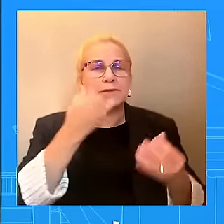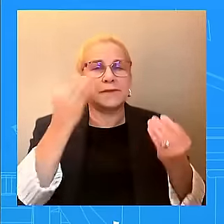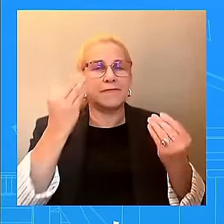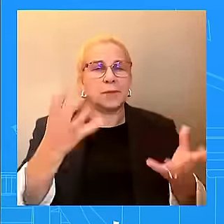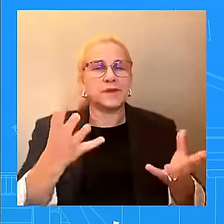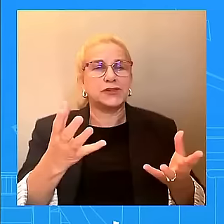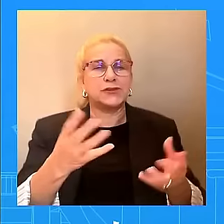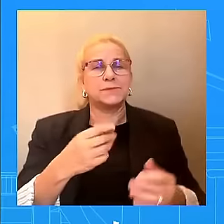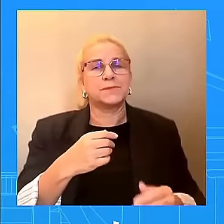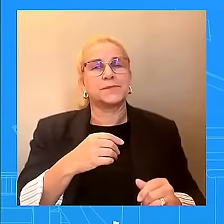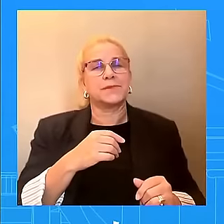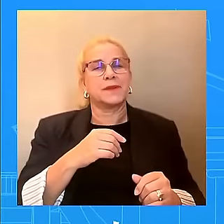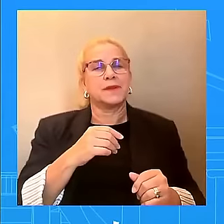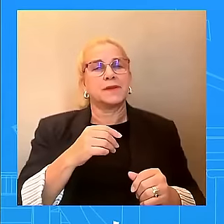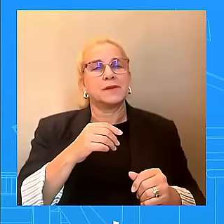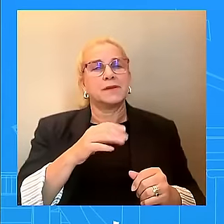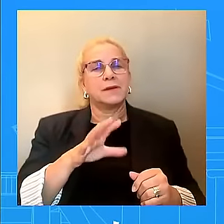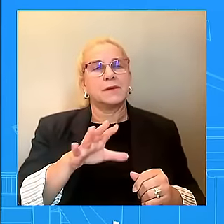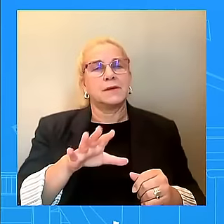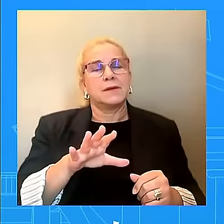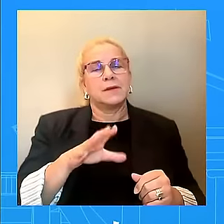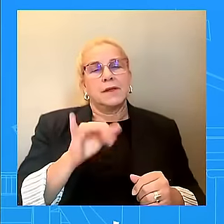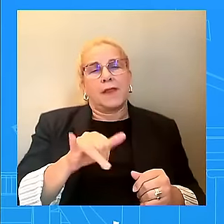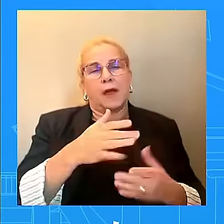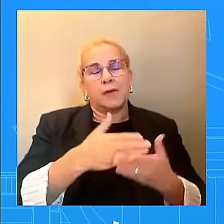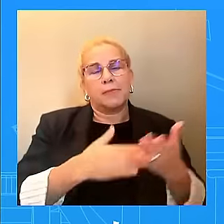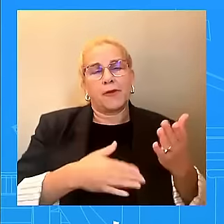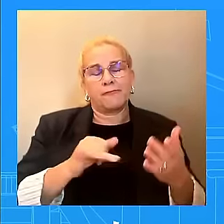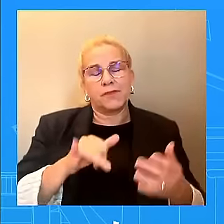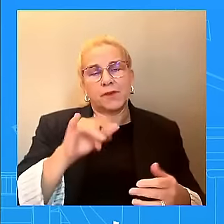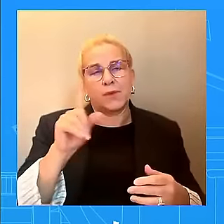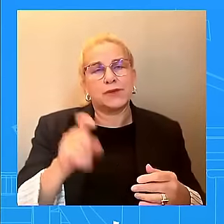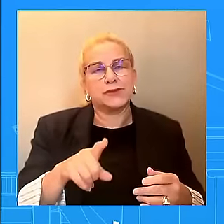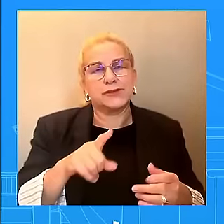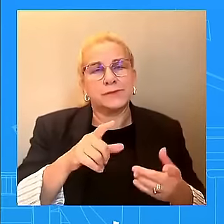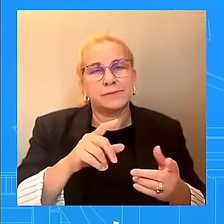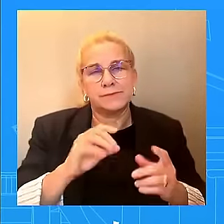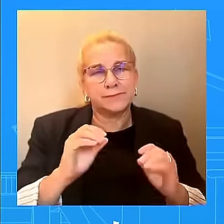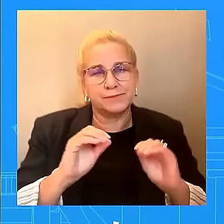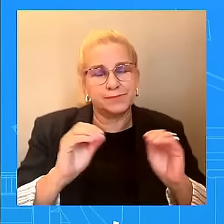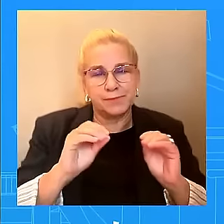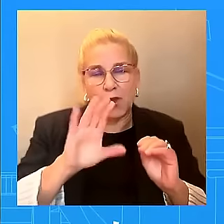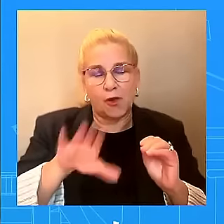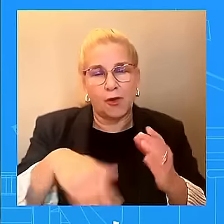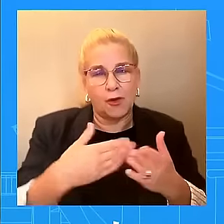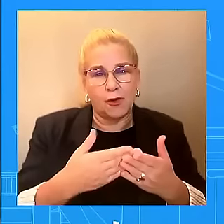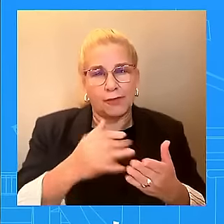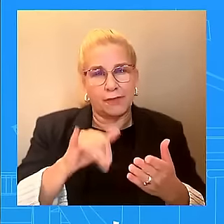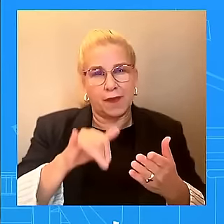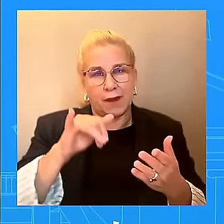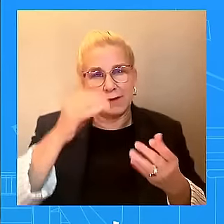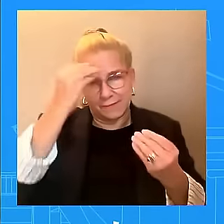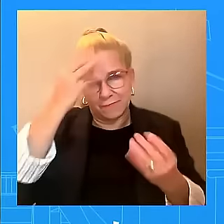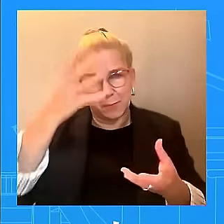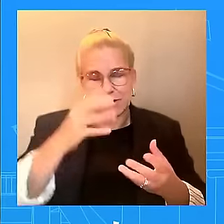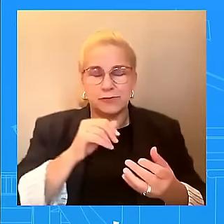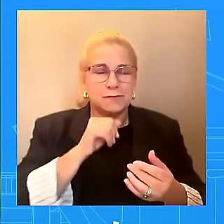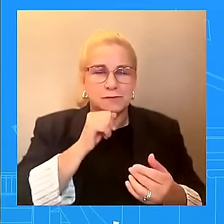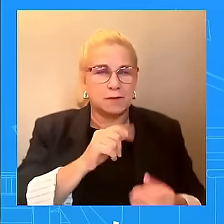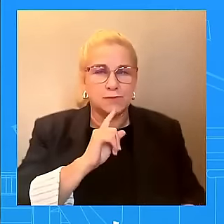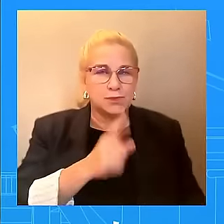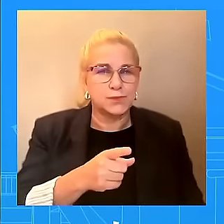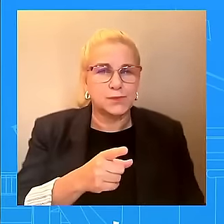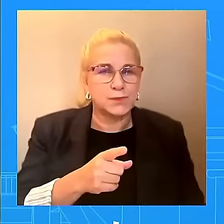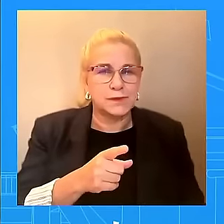sir. What you don't. Yes. Yes, it's misinformation. Is there money to settle it on right now? I just mentioned to you that we